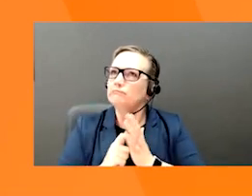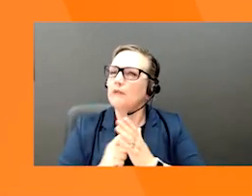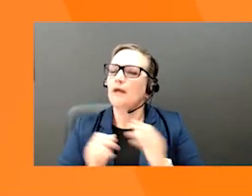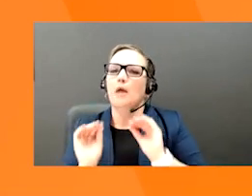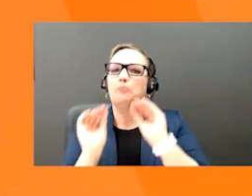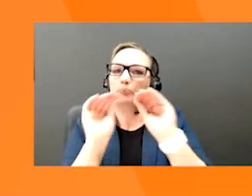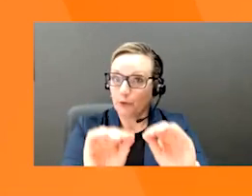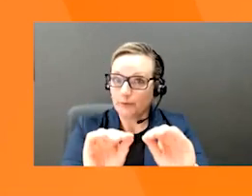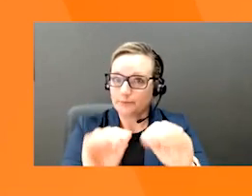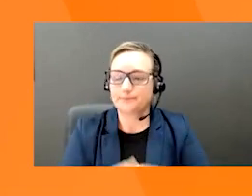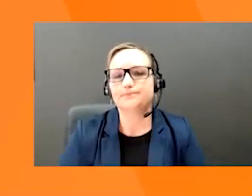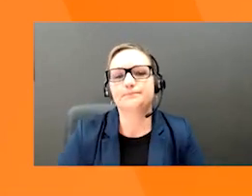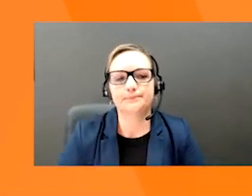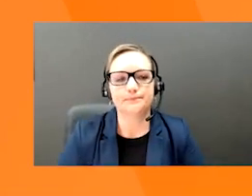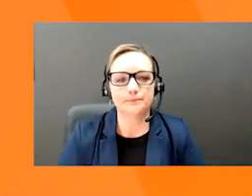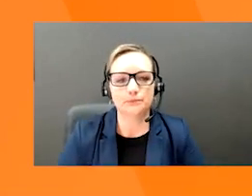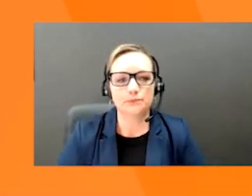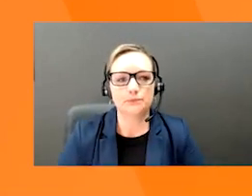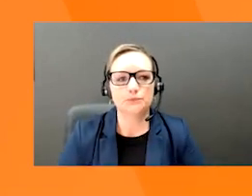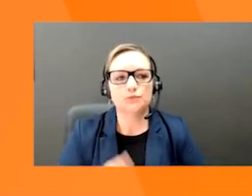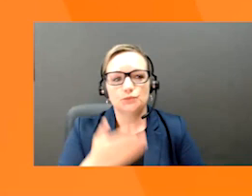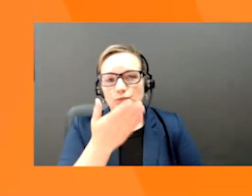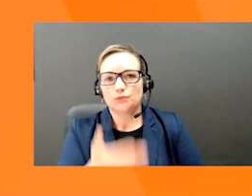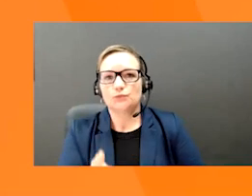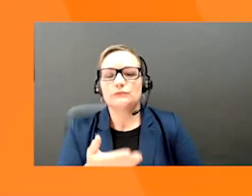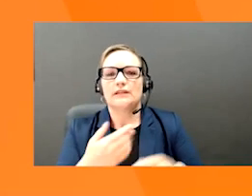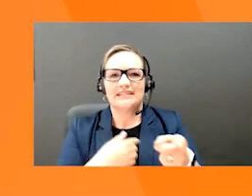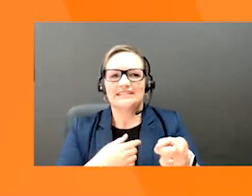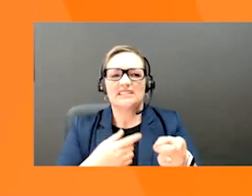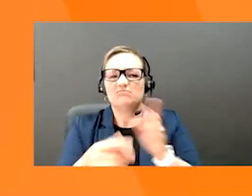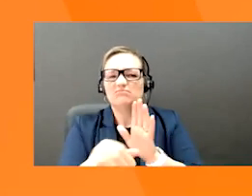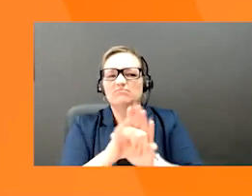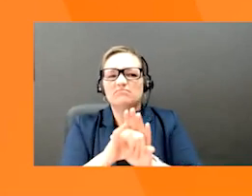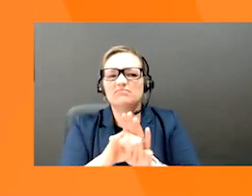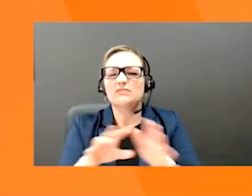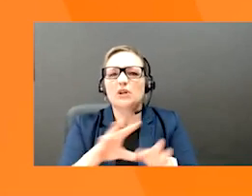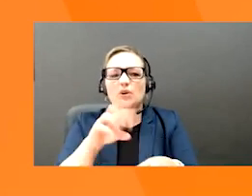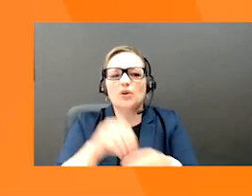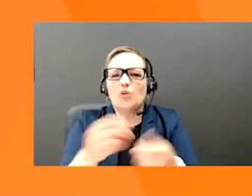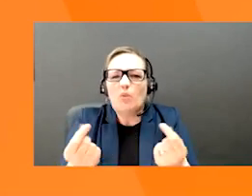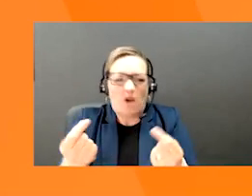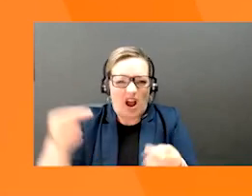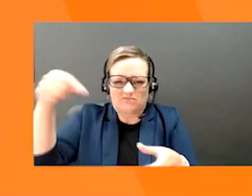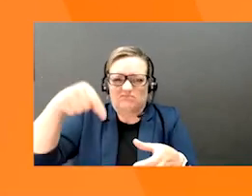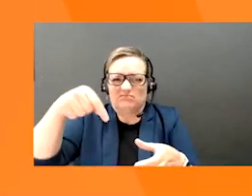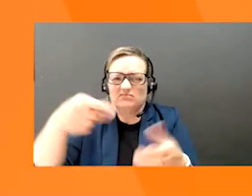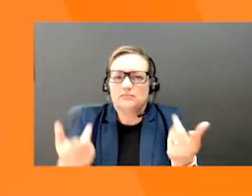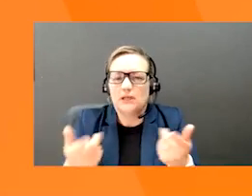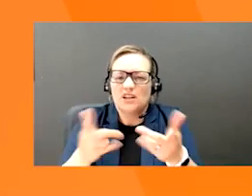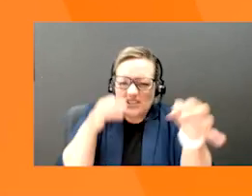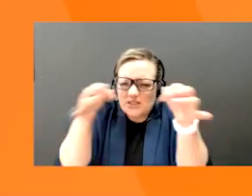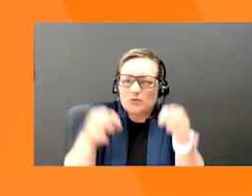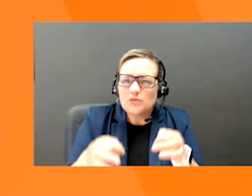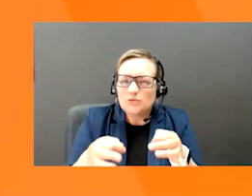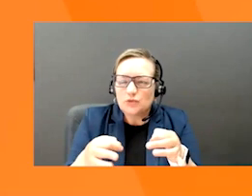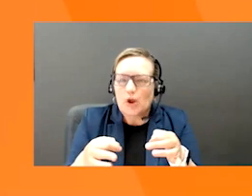And then product content is the text images and other information that a brand owner or retailer uses to describe an item.